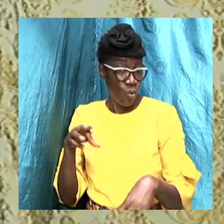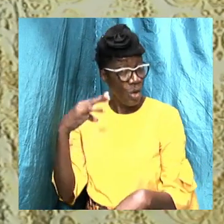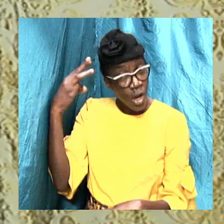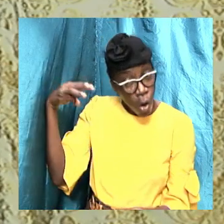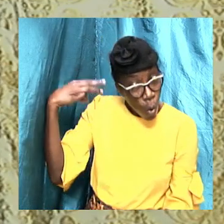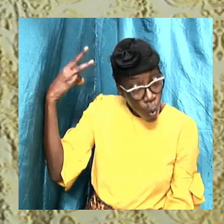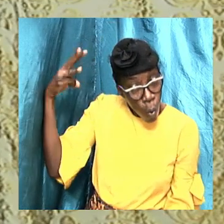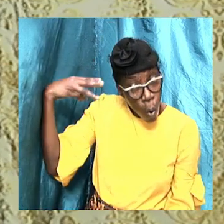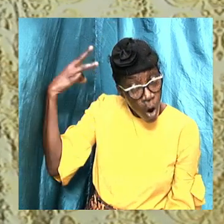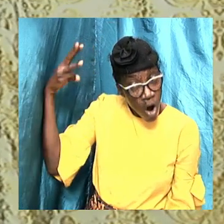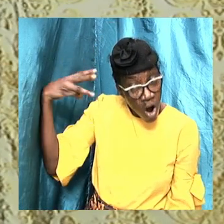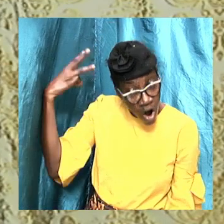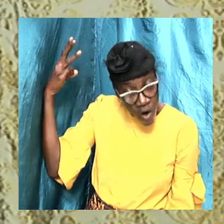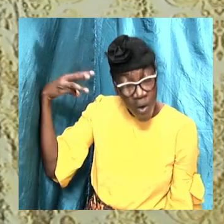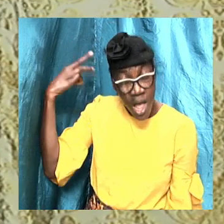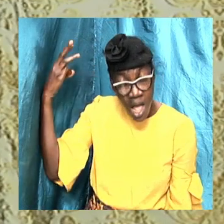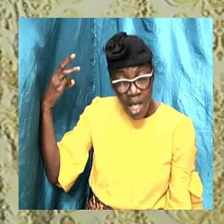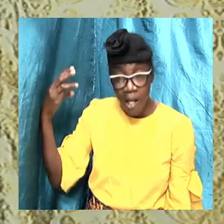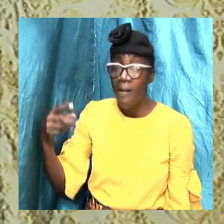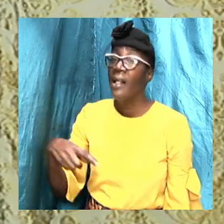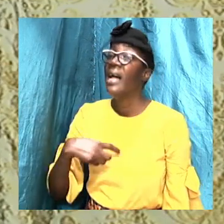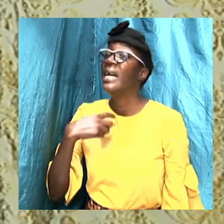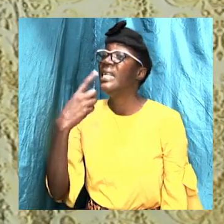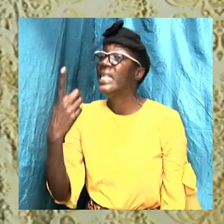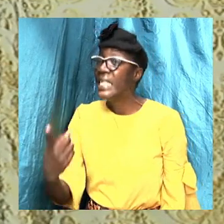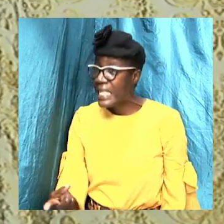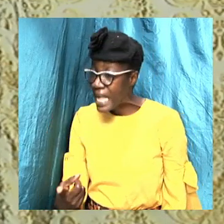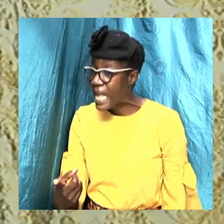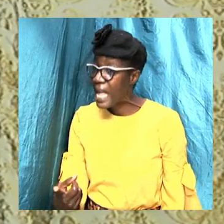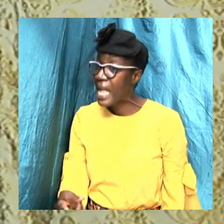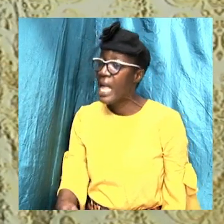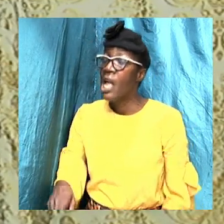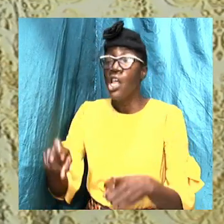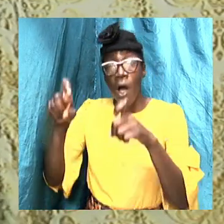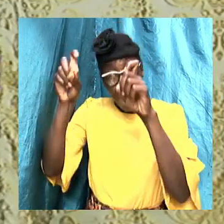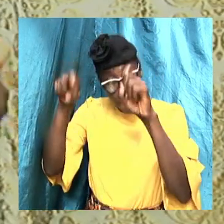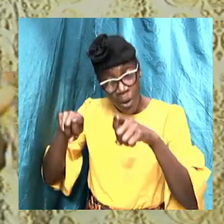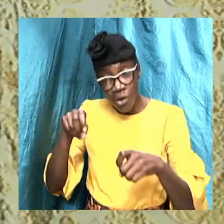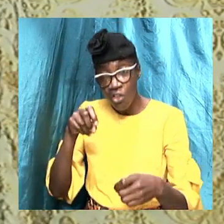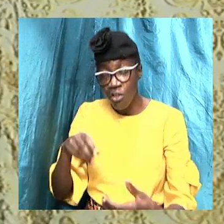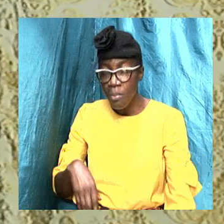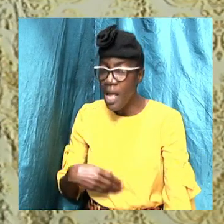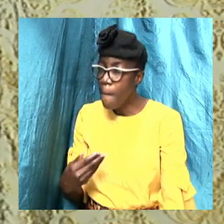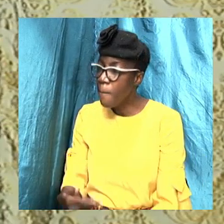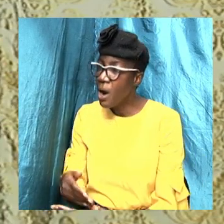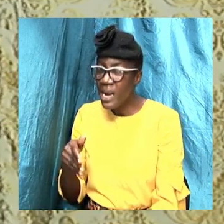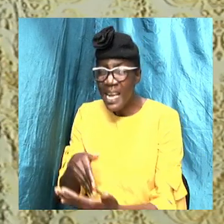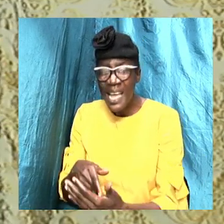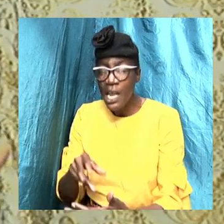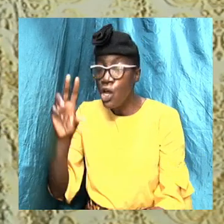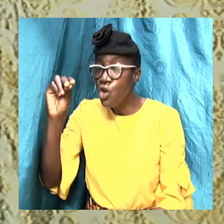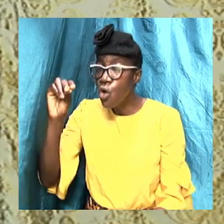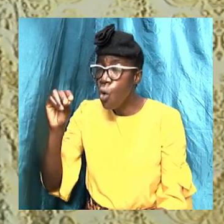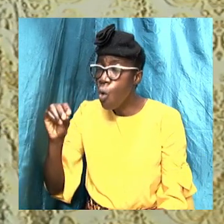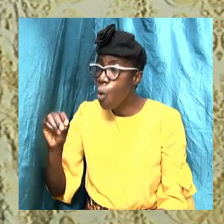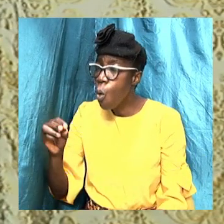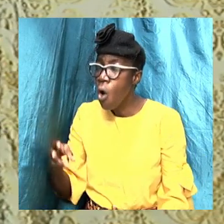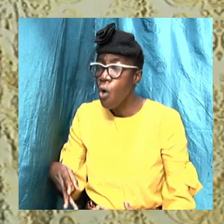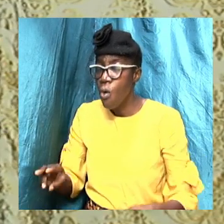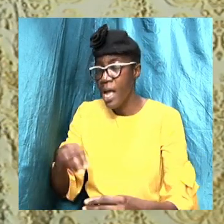I say unto you, you must be born again, and there is no way around this.